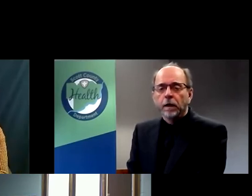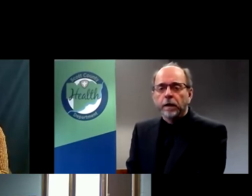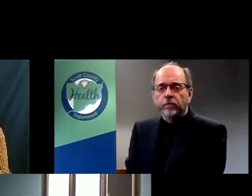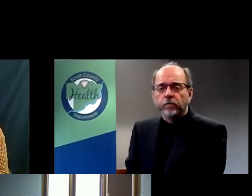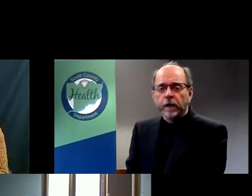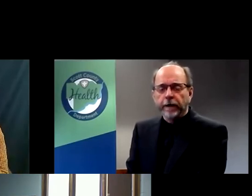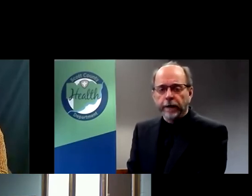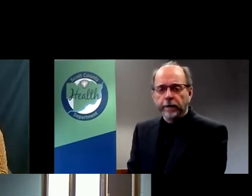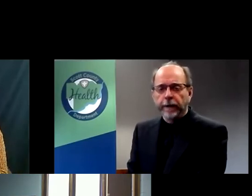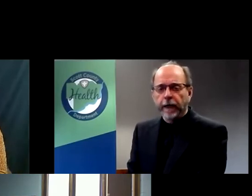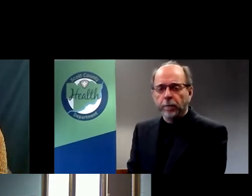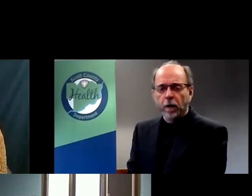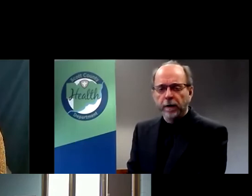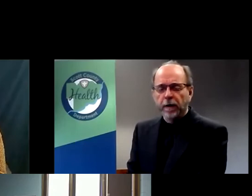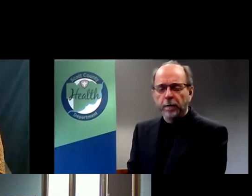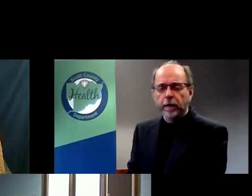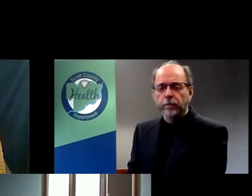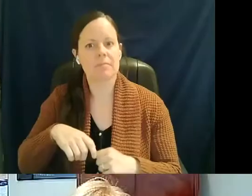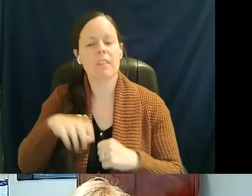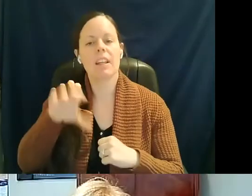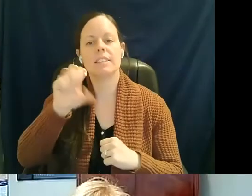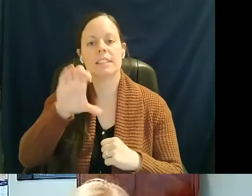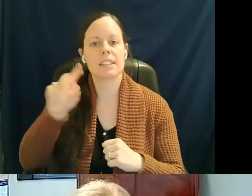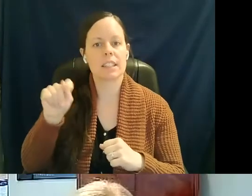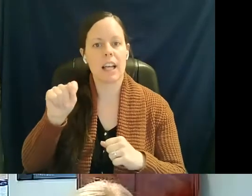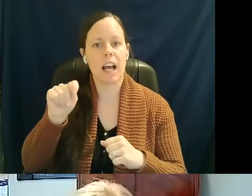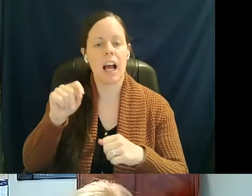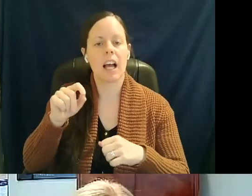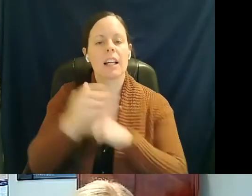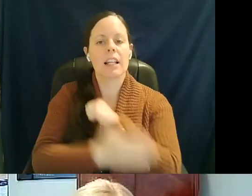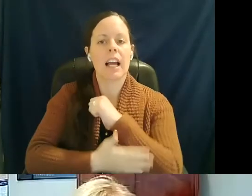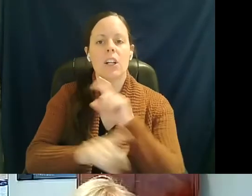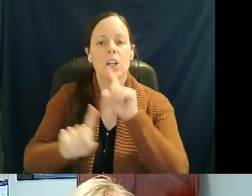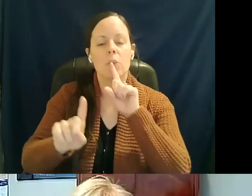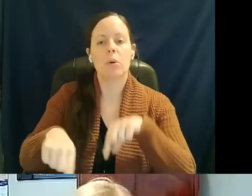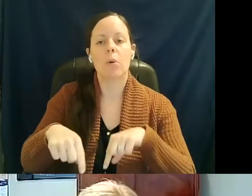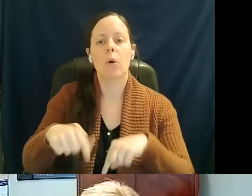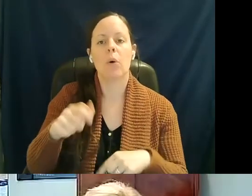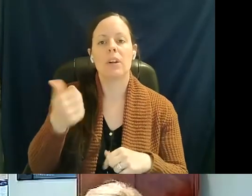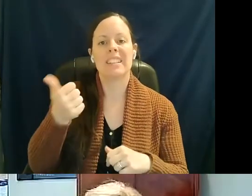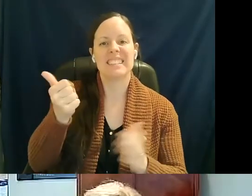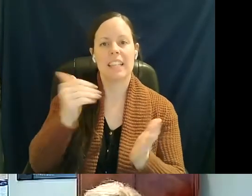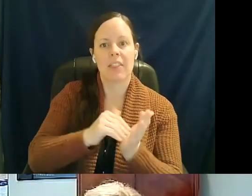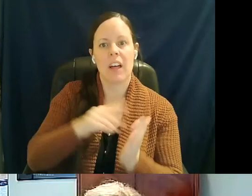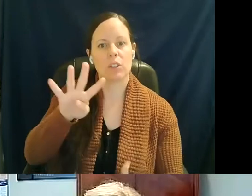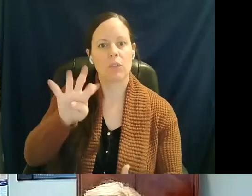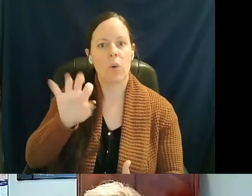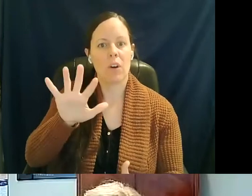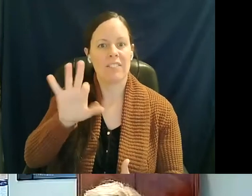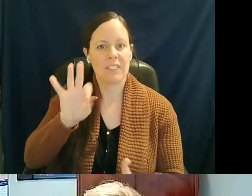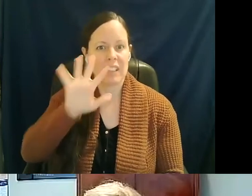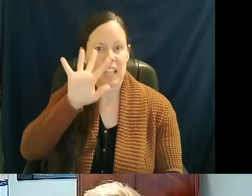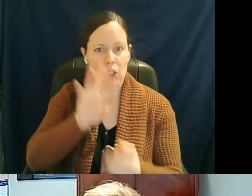In Scott County, the Iowa Department of Public Health reports 10,459 cases